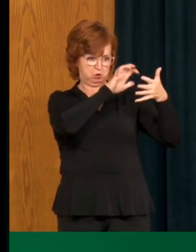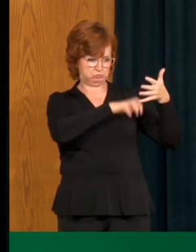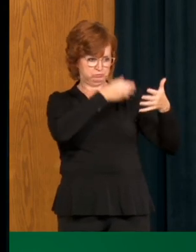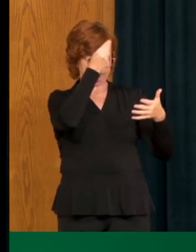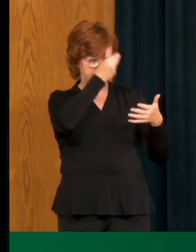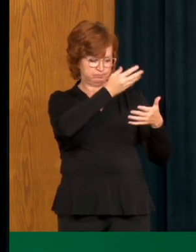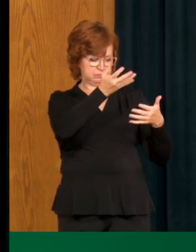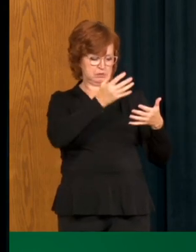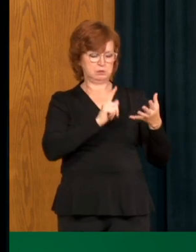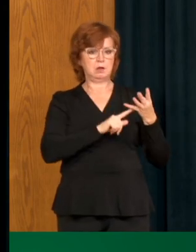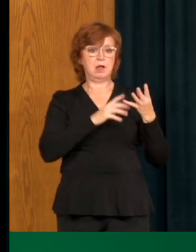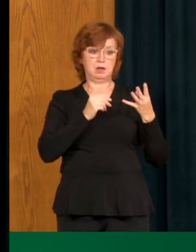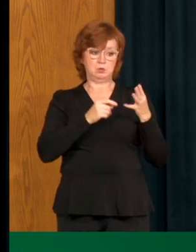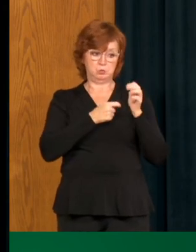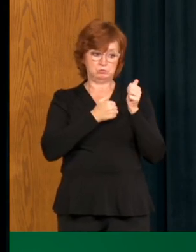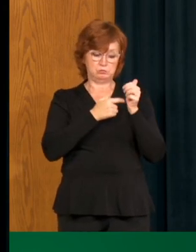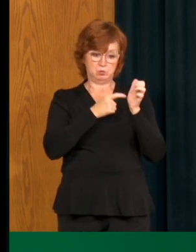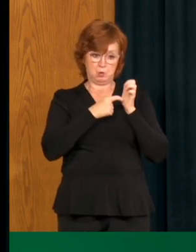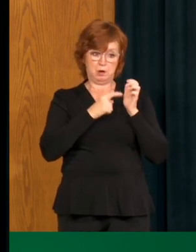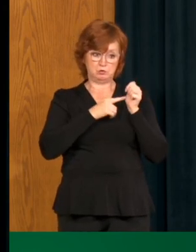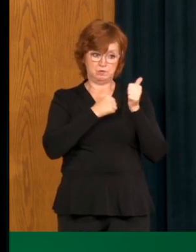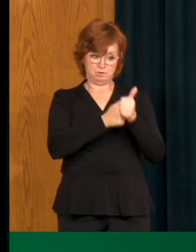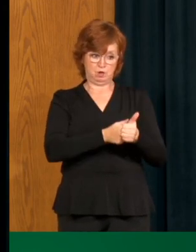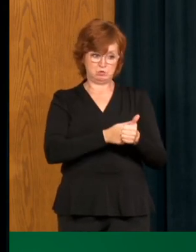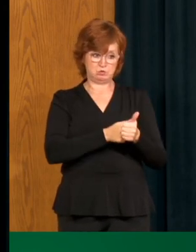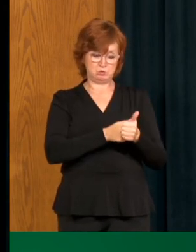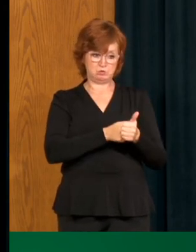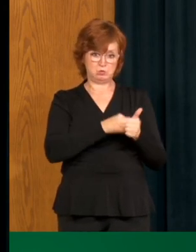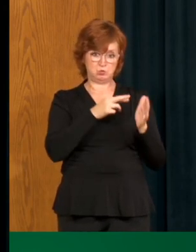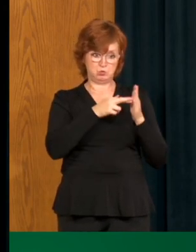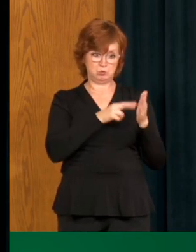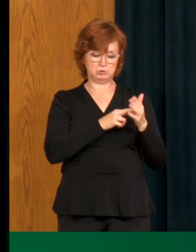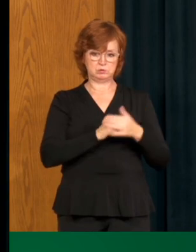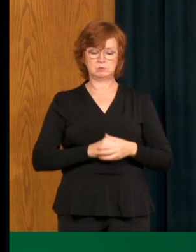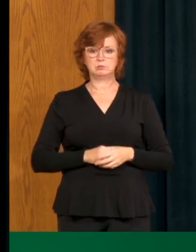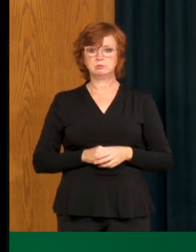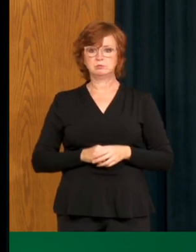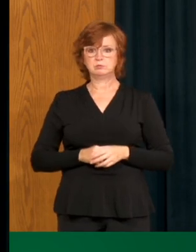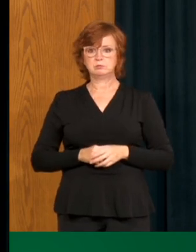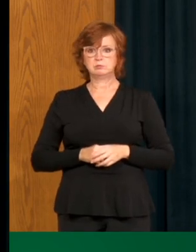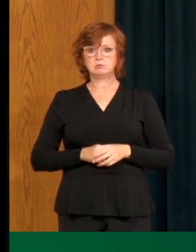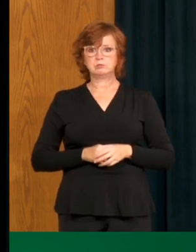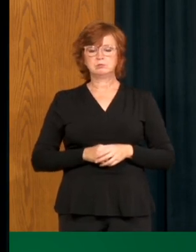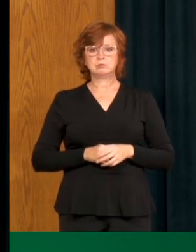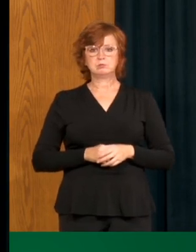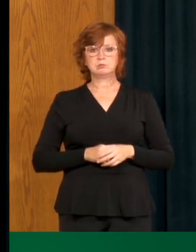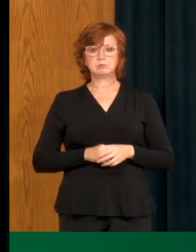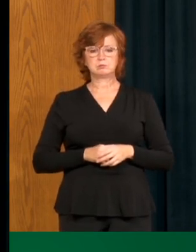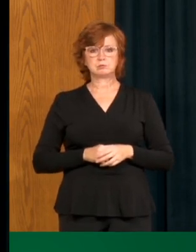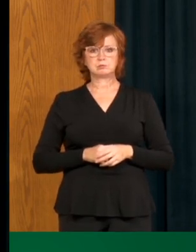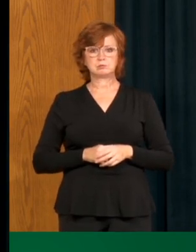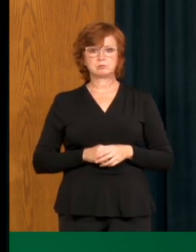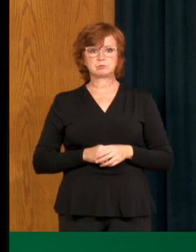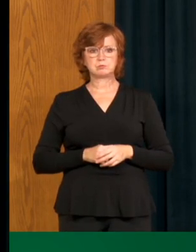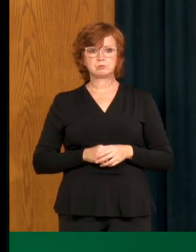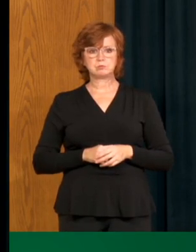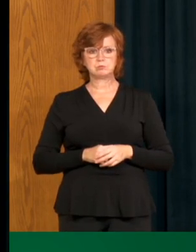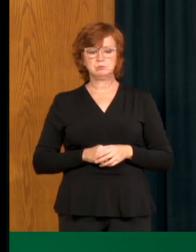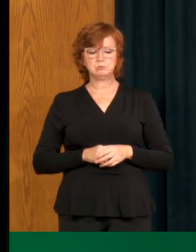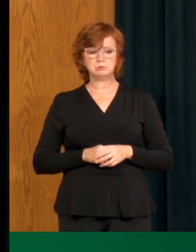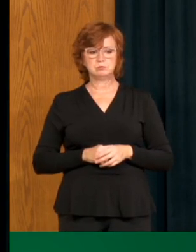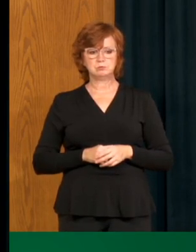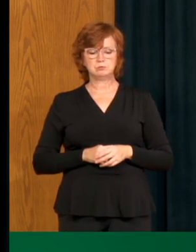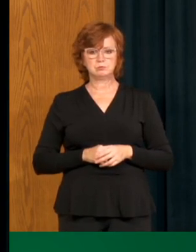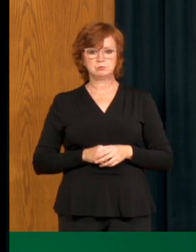requirement to follow those orders. And, uh, in the days ahead, um, we feel that we will have, um, and we hope that there will